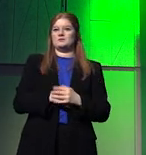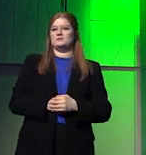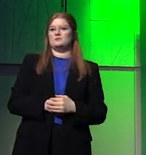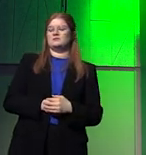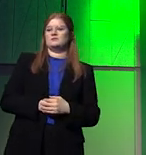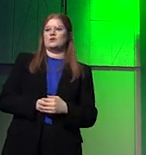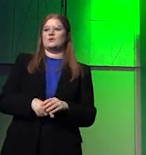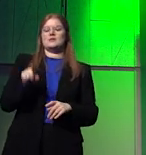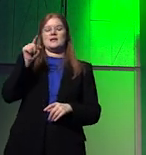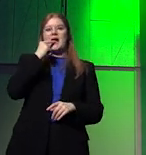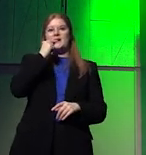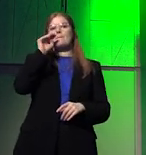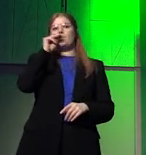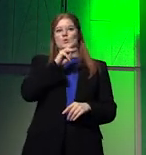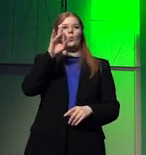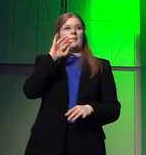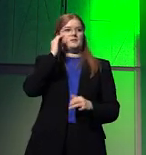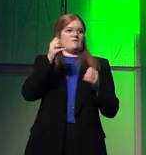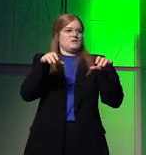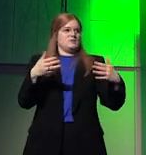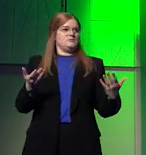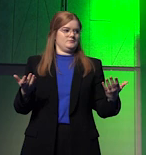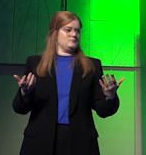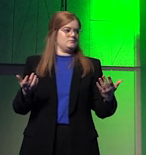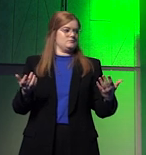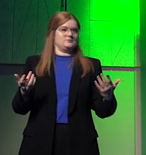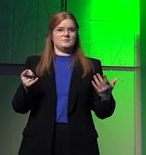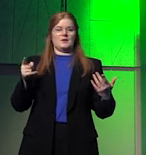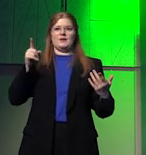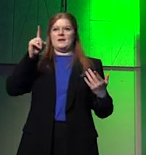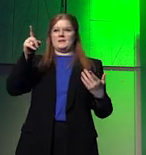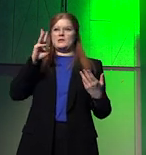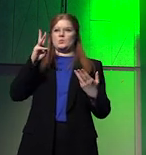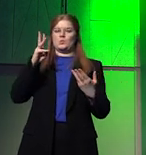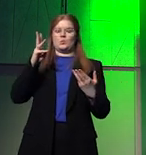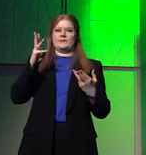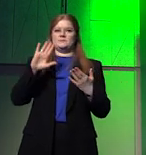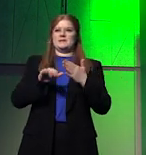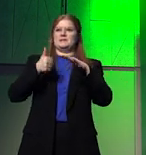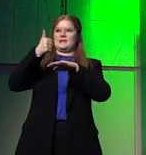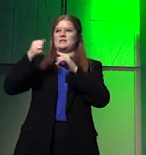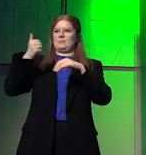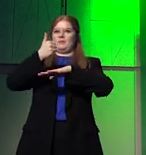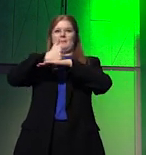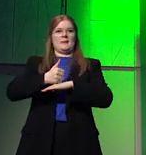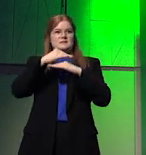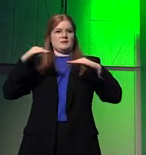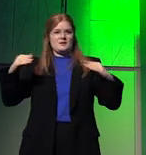This is important because obviously it sort of sets a decor which is much